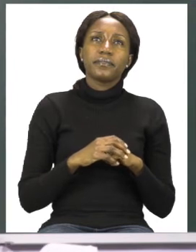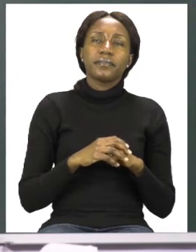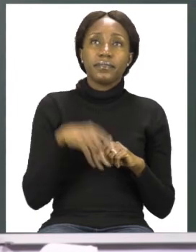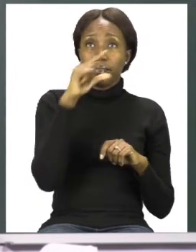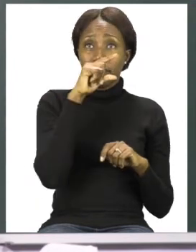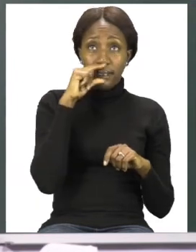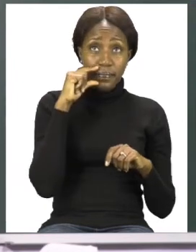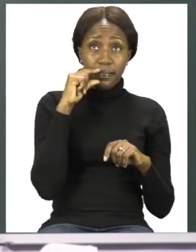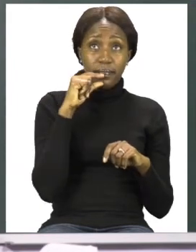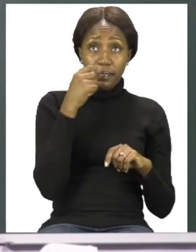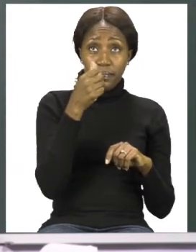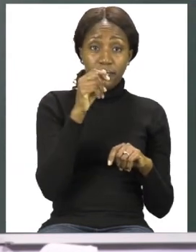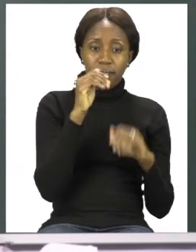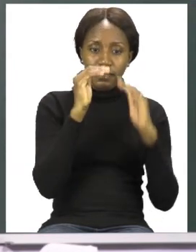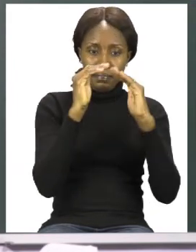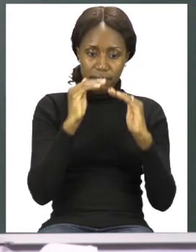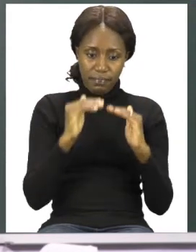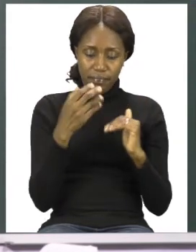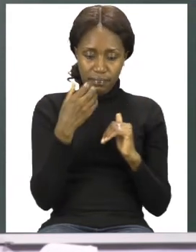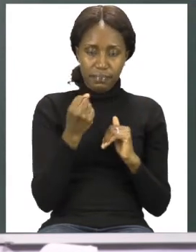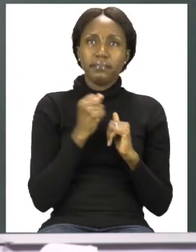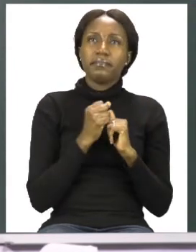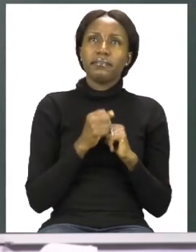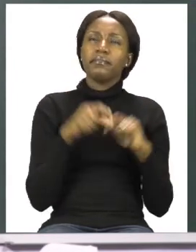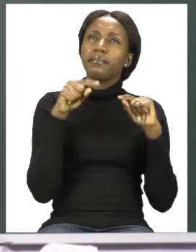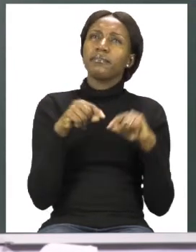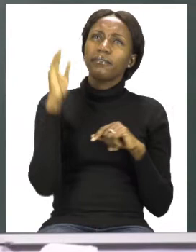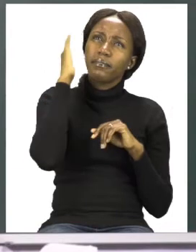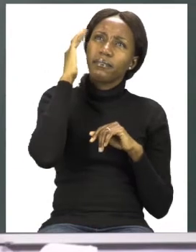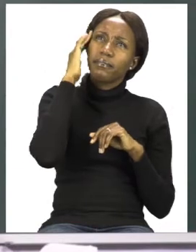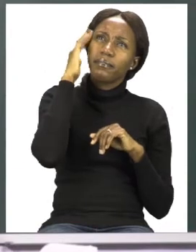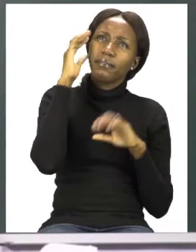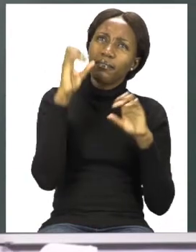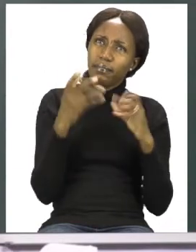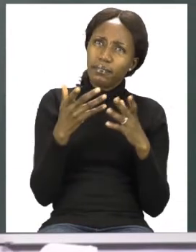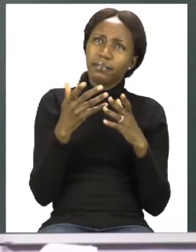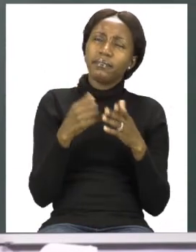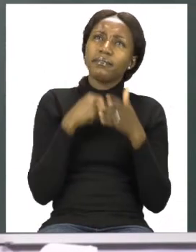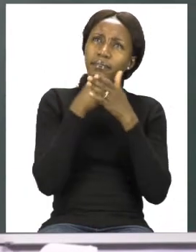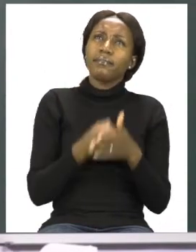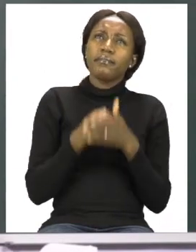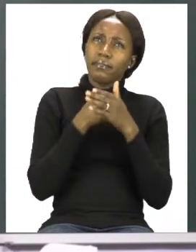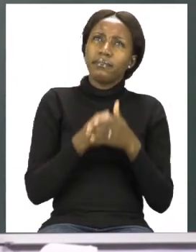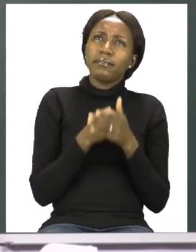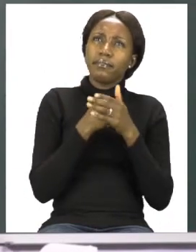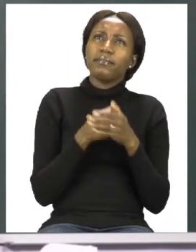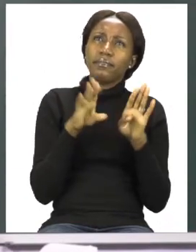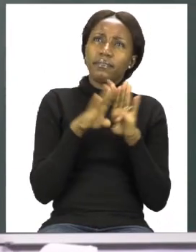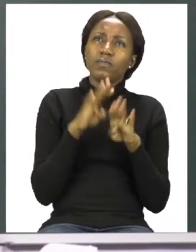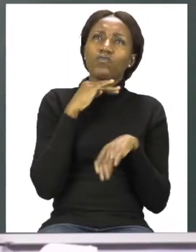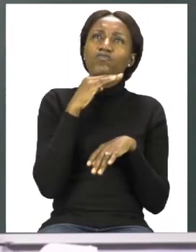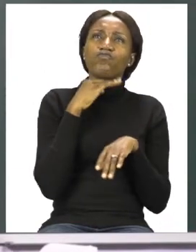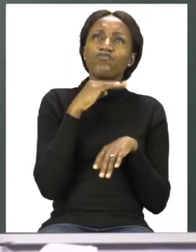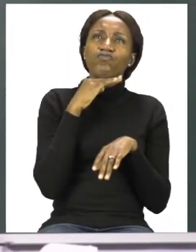bottom. So, now that we know the value of our coins, let's try and do one part of